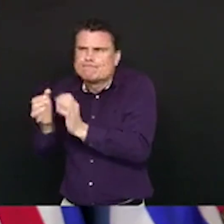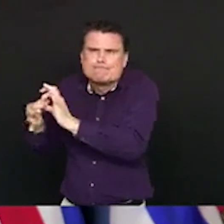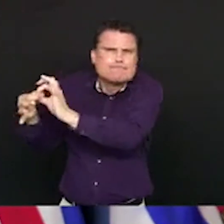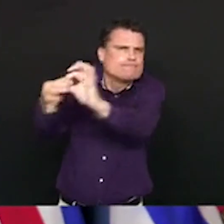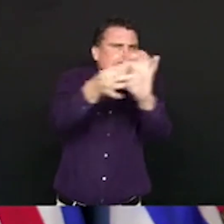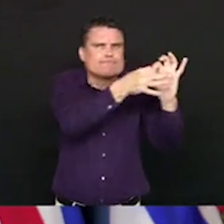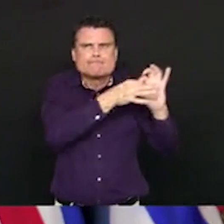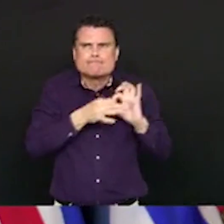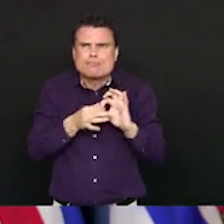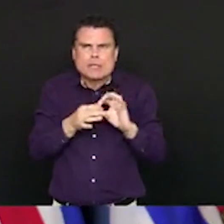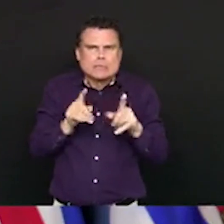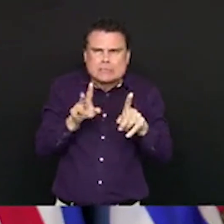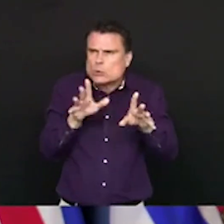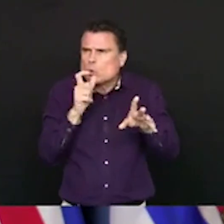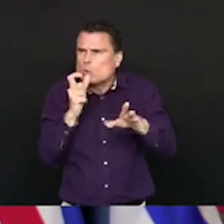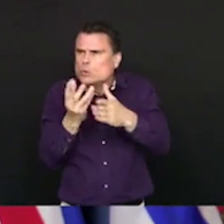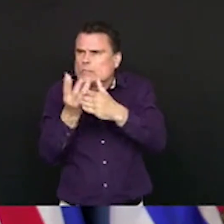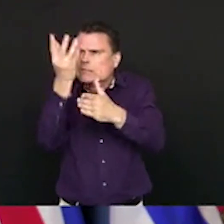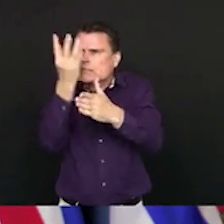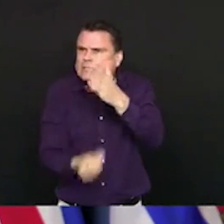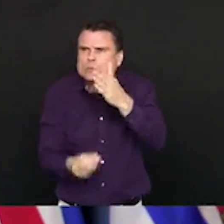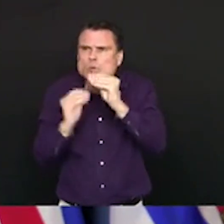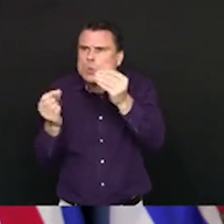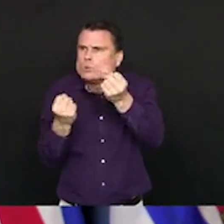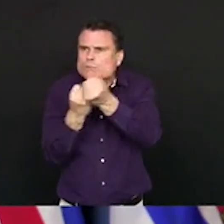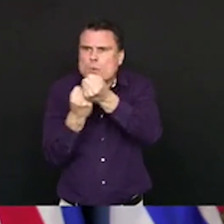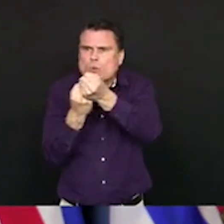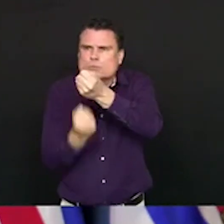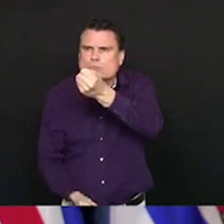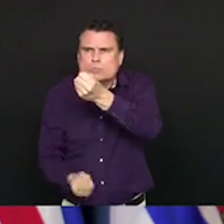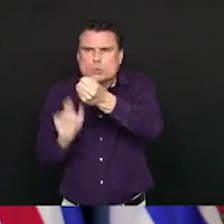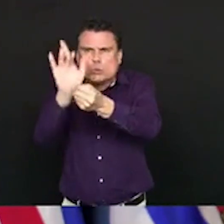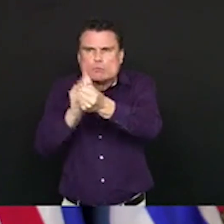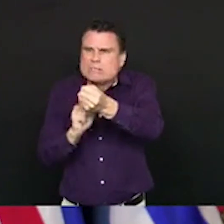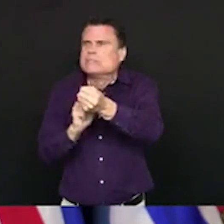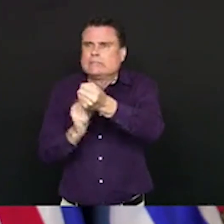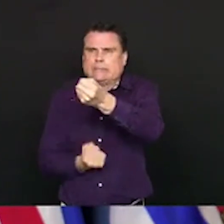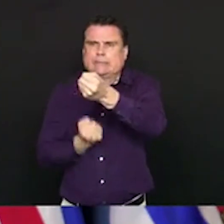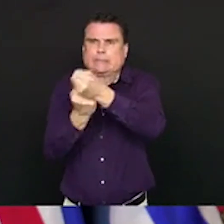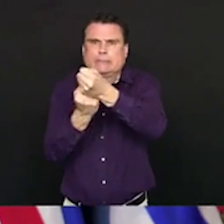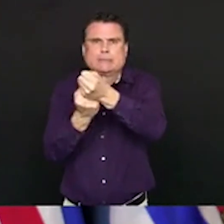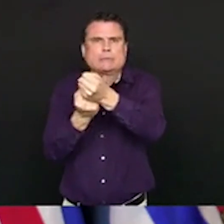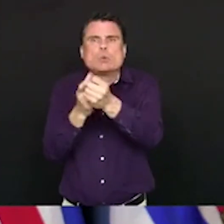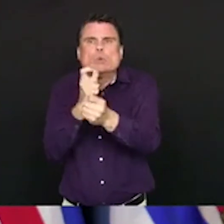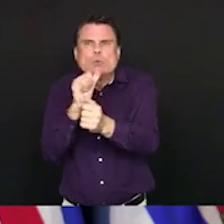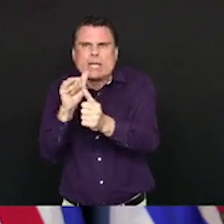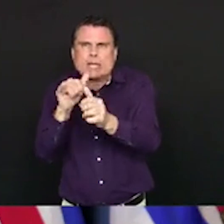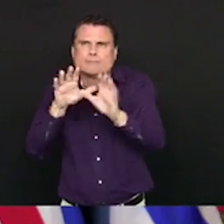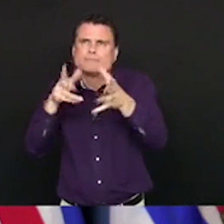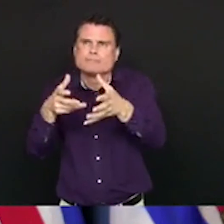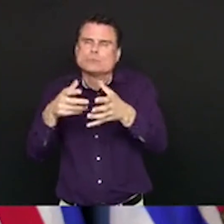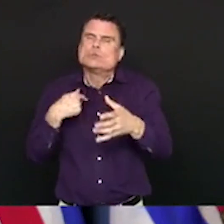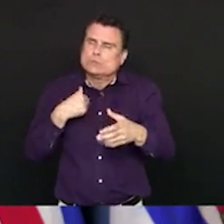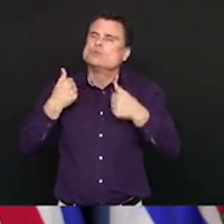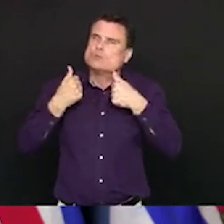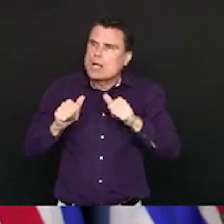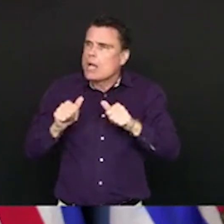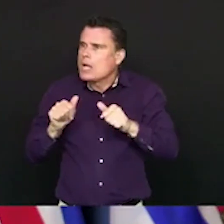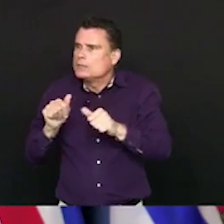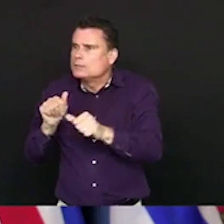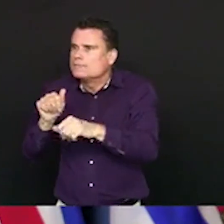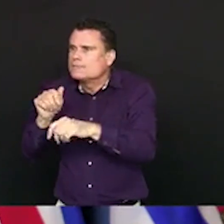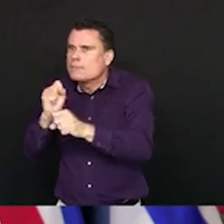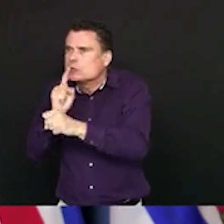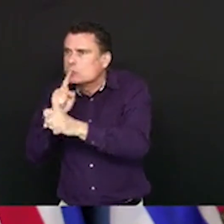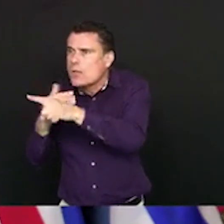or individuals like you suggest in your question. Before we could address those who are falling through the cracks, we needed to find out